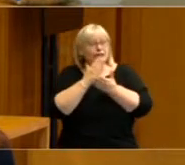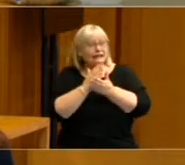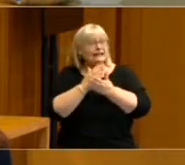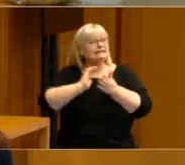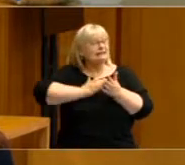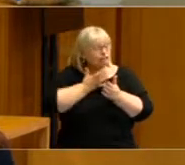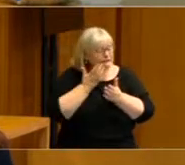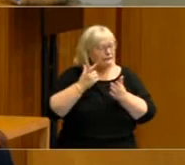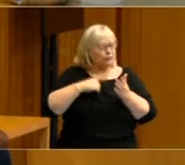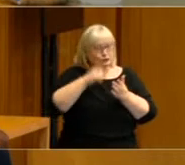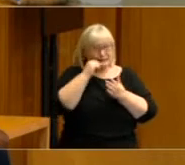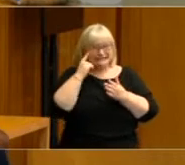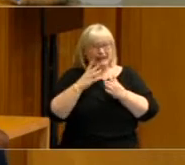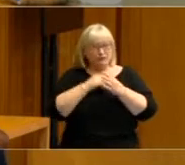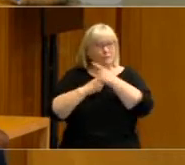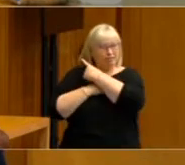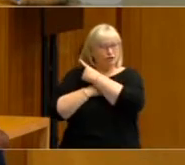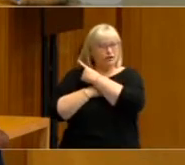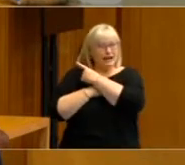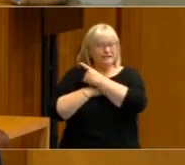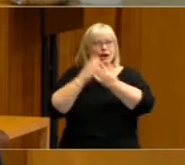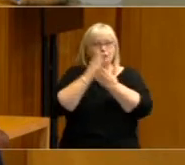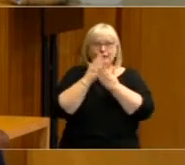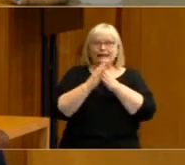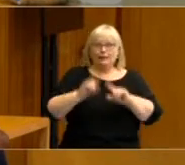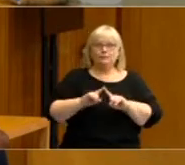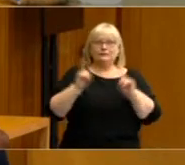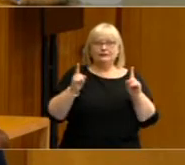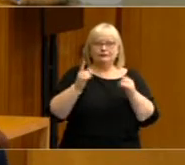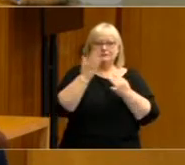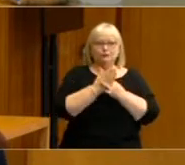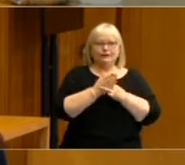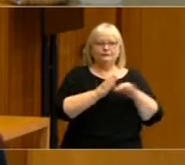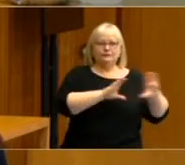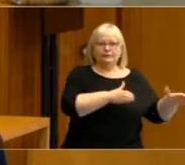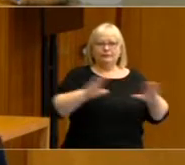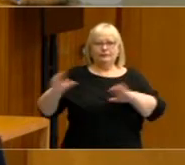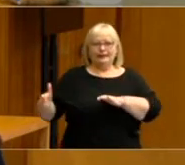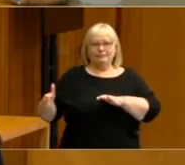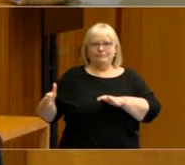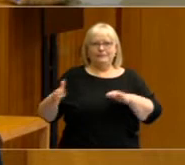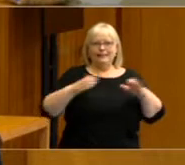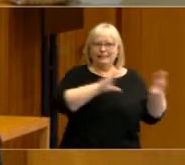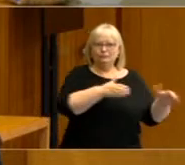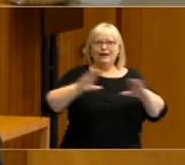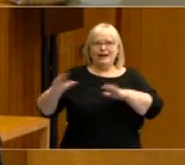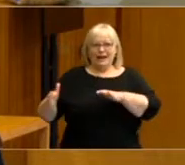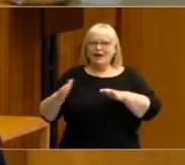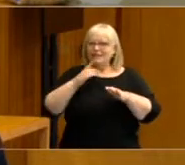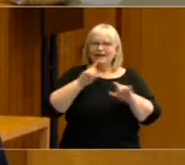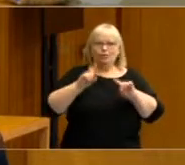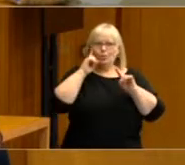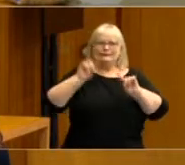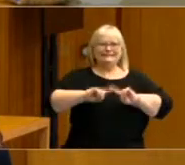that, as you can see from this graph, there was a real division between the two major political parties on the issue of taxation. The